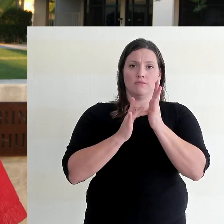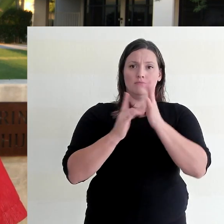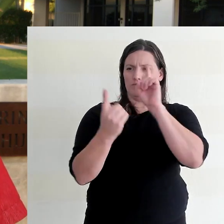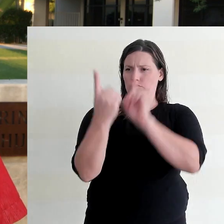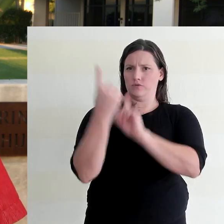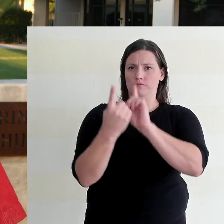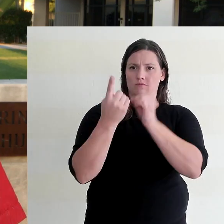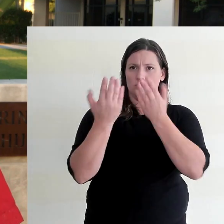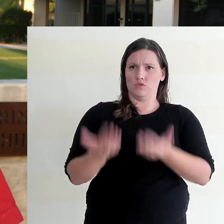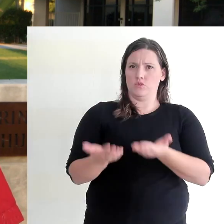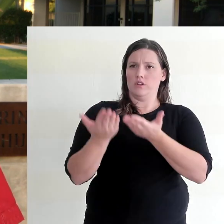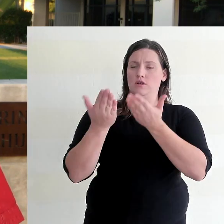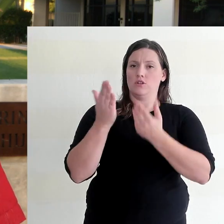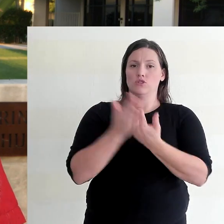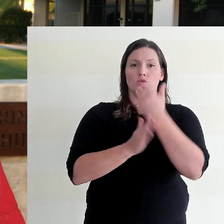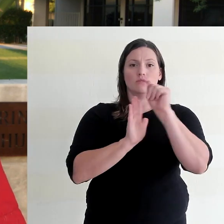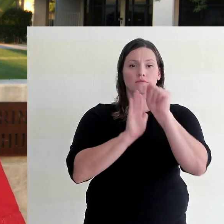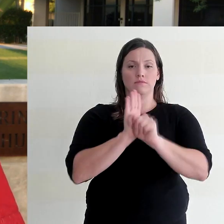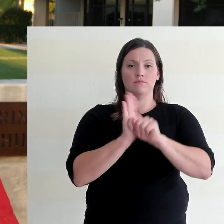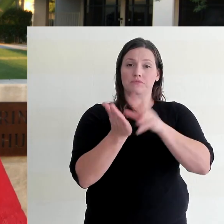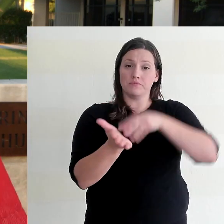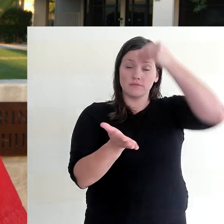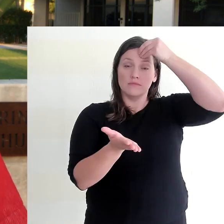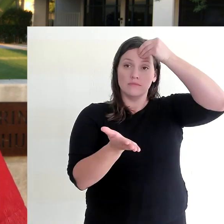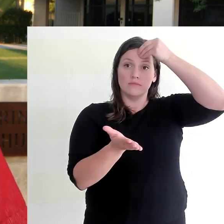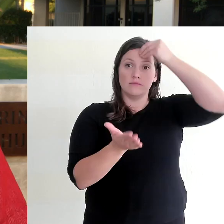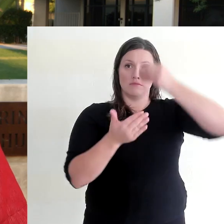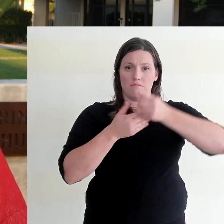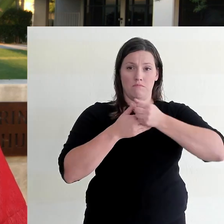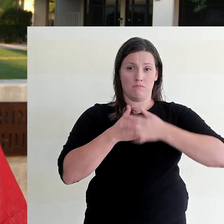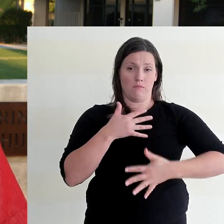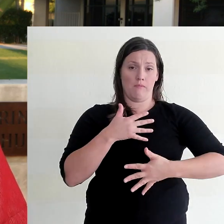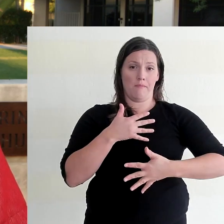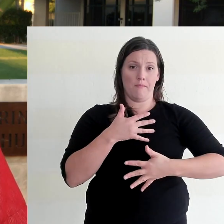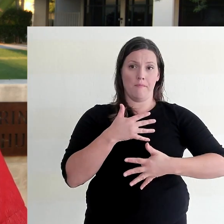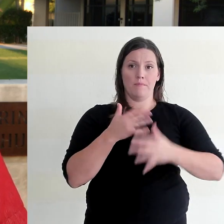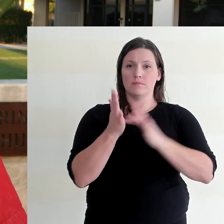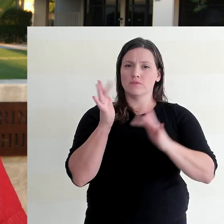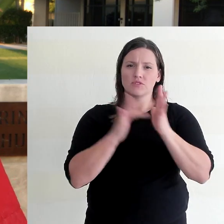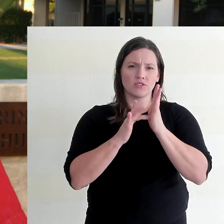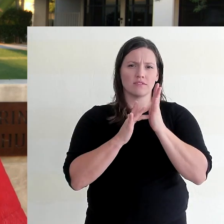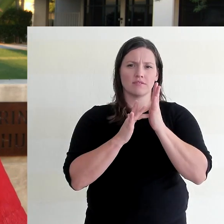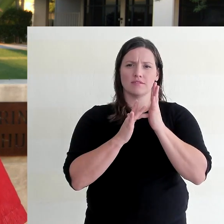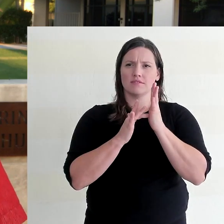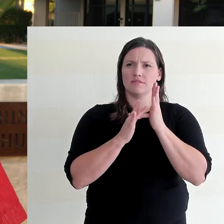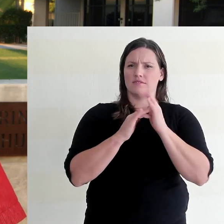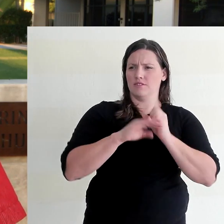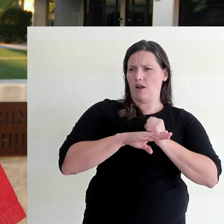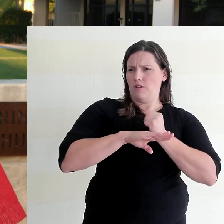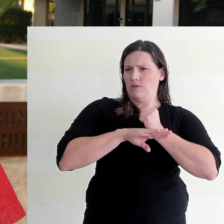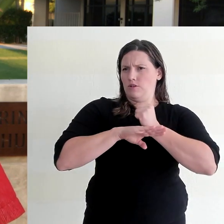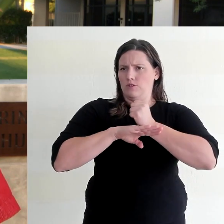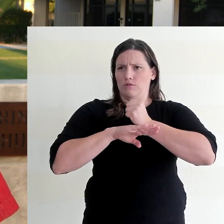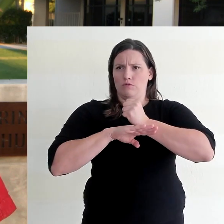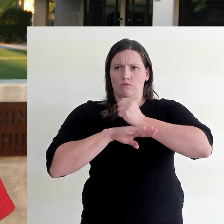and we hear the blood of Jesus that speaks a better word than the blood of Abel.